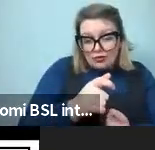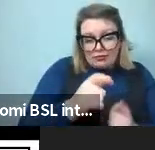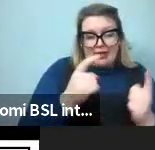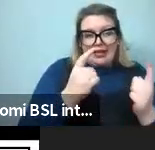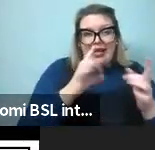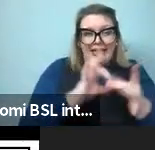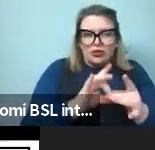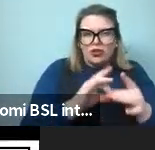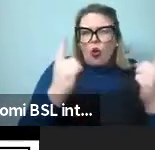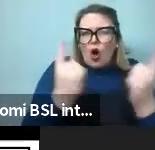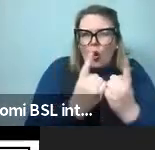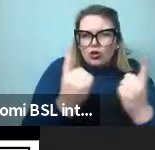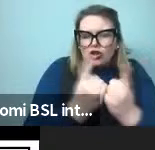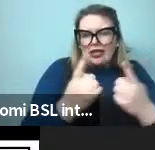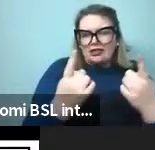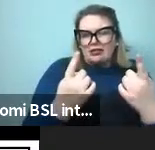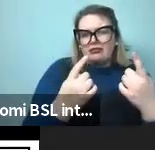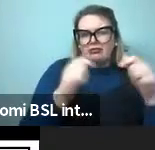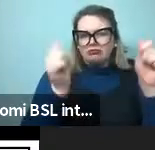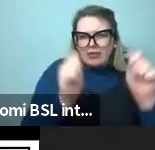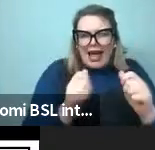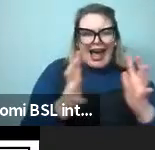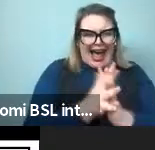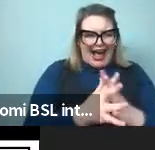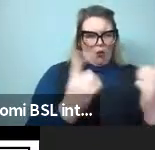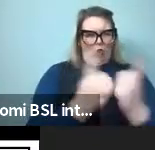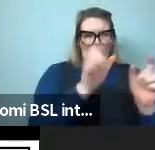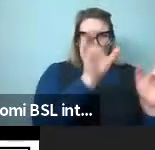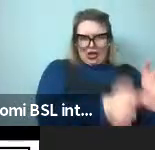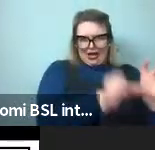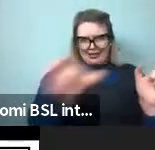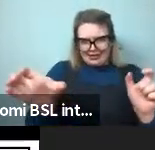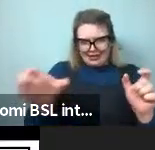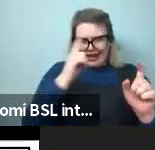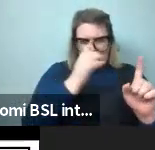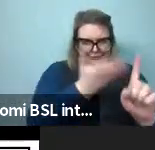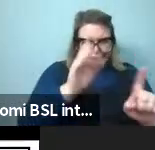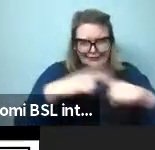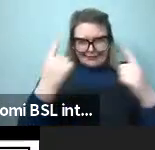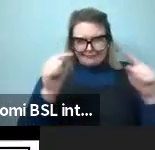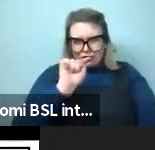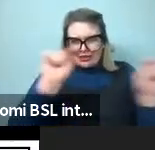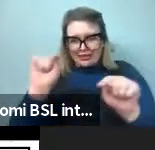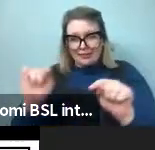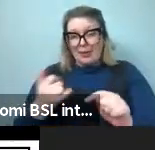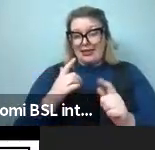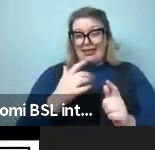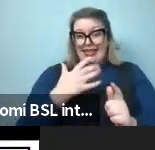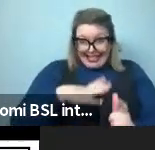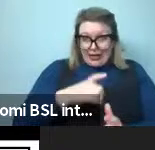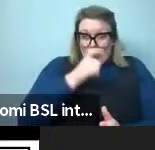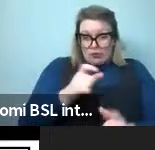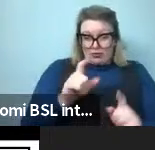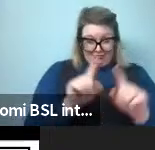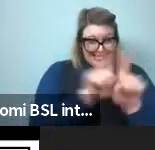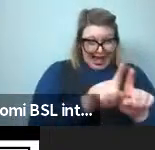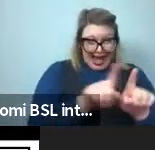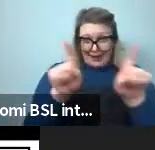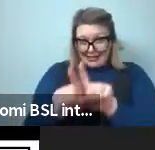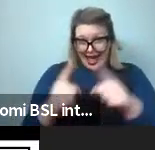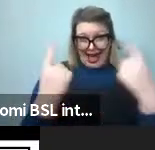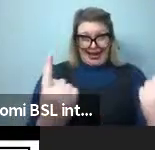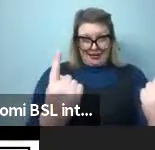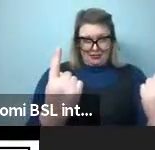properties here, that differentiate those objects from other objects. That's why I might need a word is to, you know, I need to be able to tell